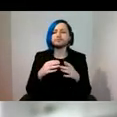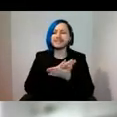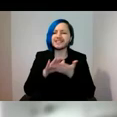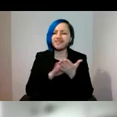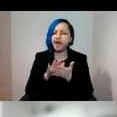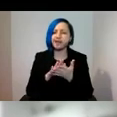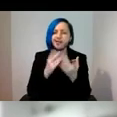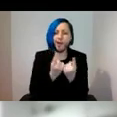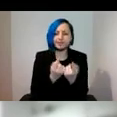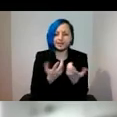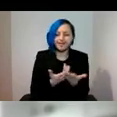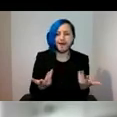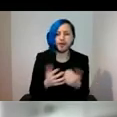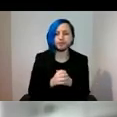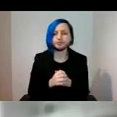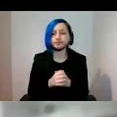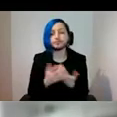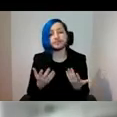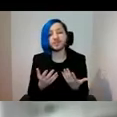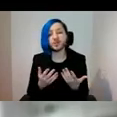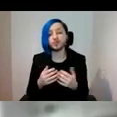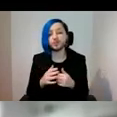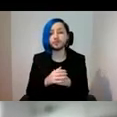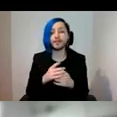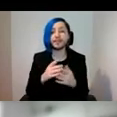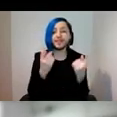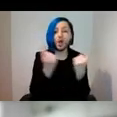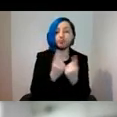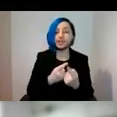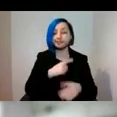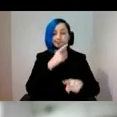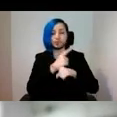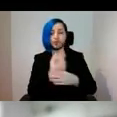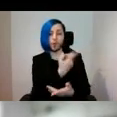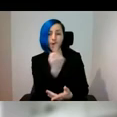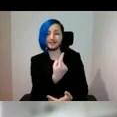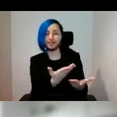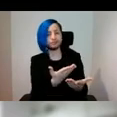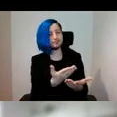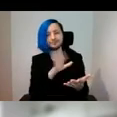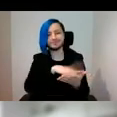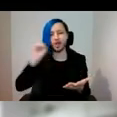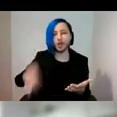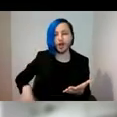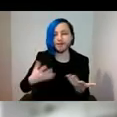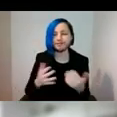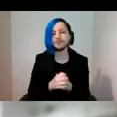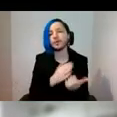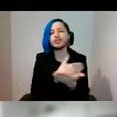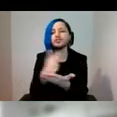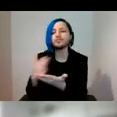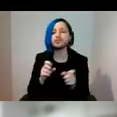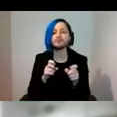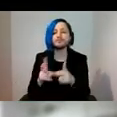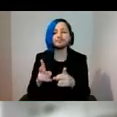adage that the object worthy of collection is the object that speaks for itself. Their distributed nature mirrors wider contemporary